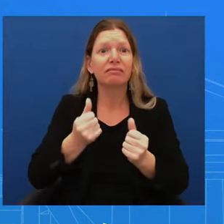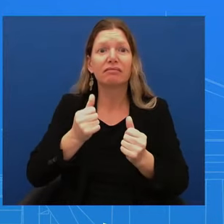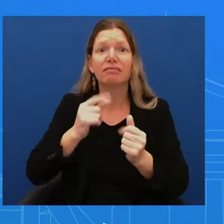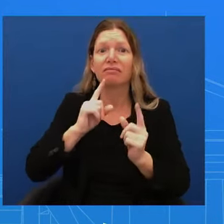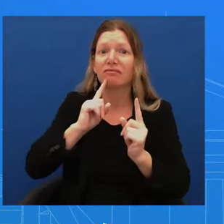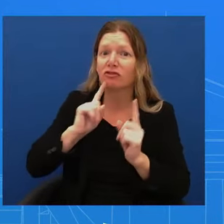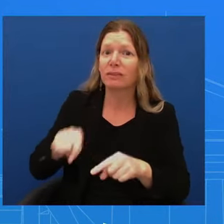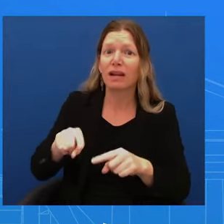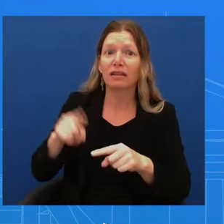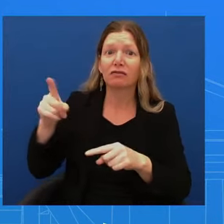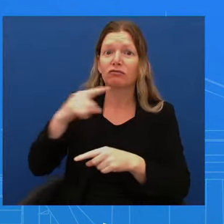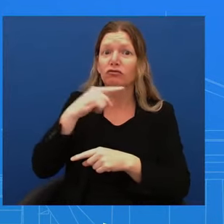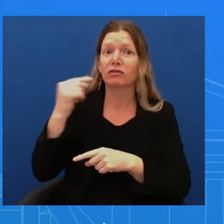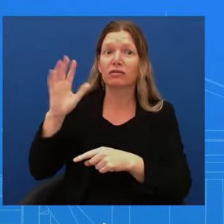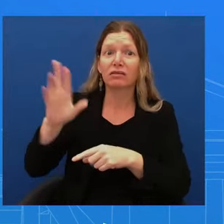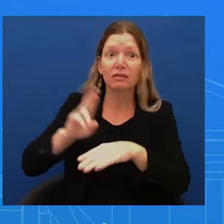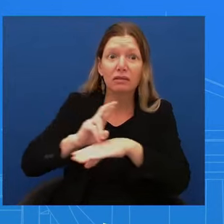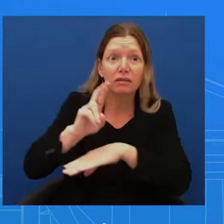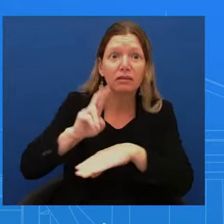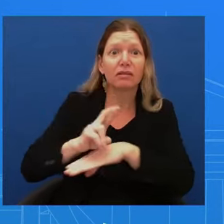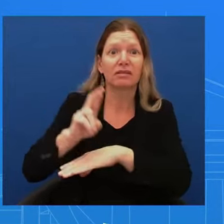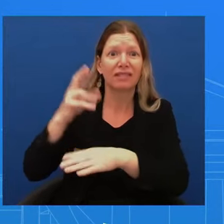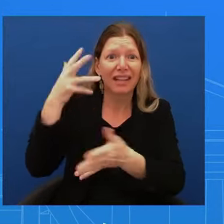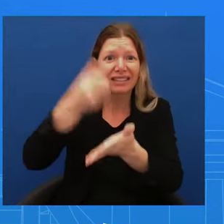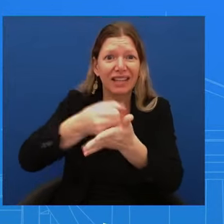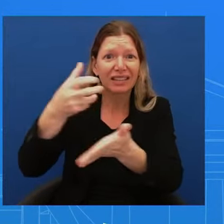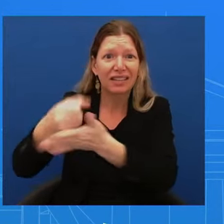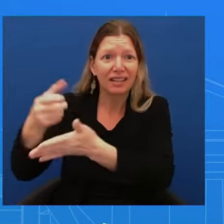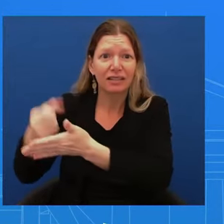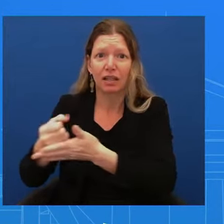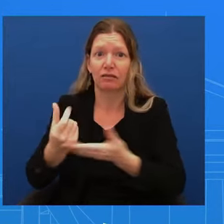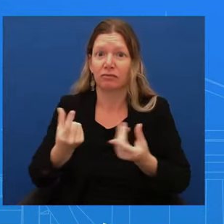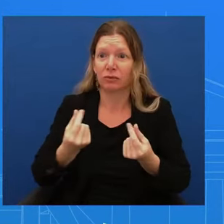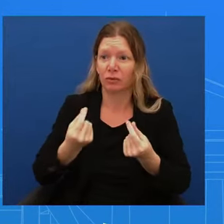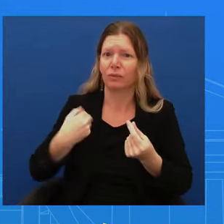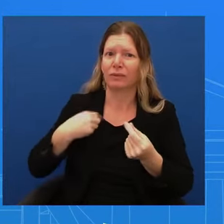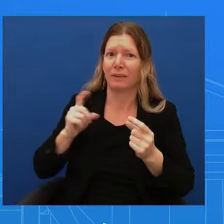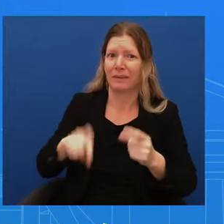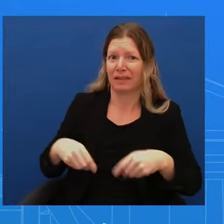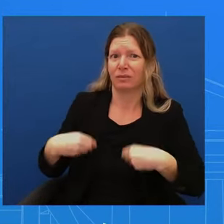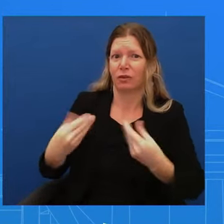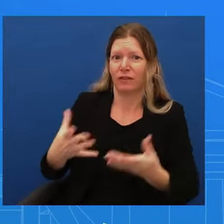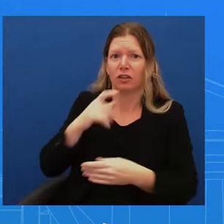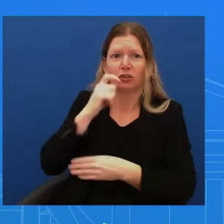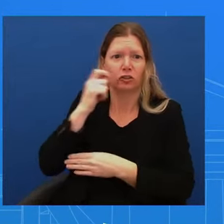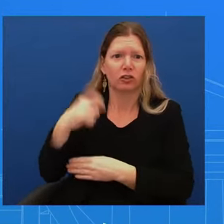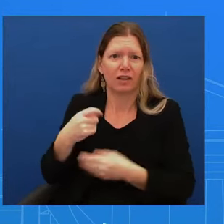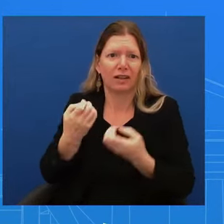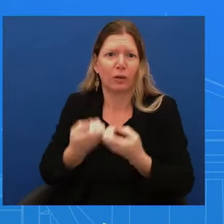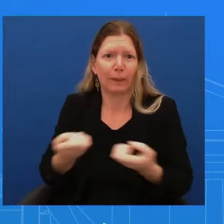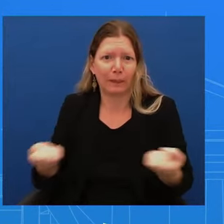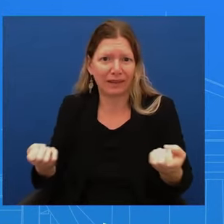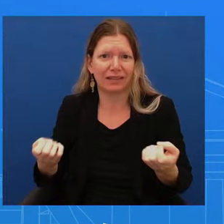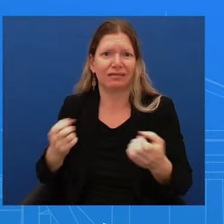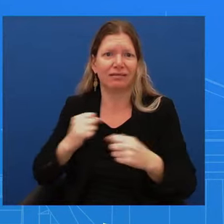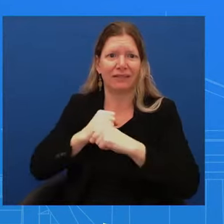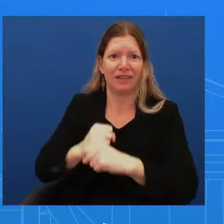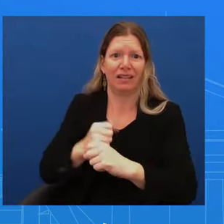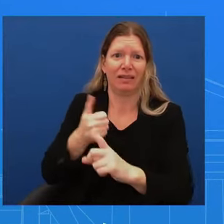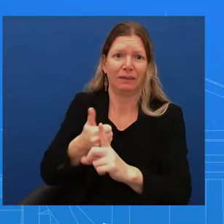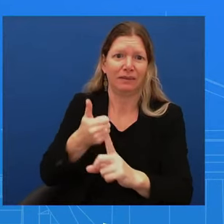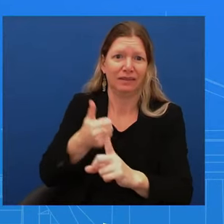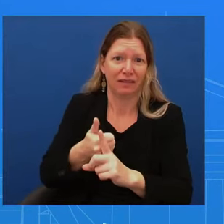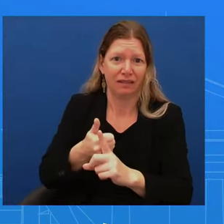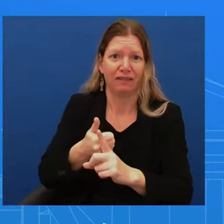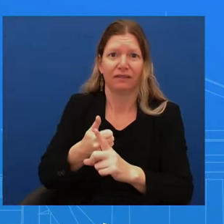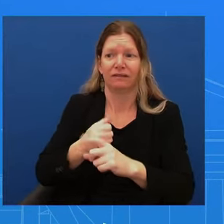equipment that it needs to defend itself, its terrain, its infrastructure, its people. To do that, we need Congress to approve our supplemental funding request for Ukraine without